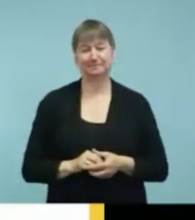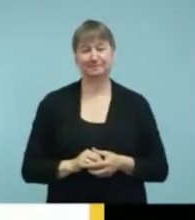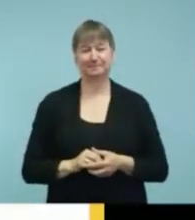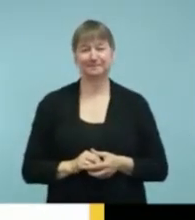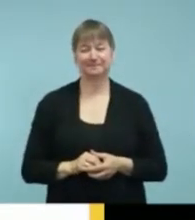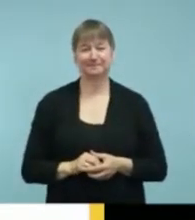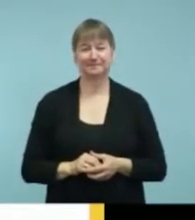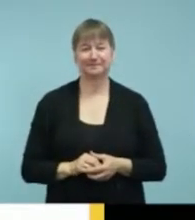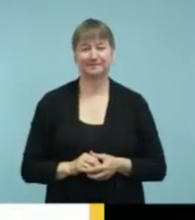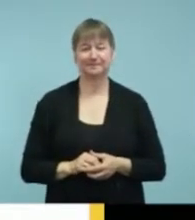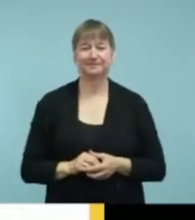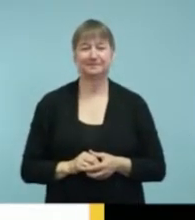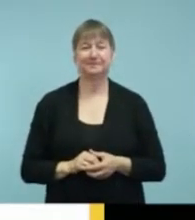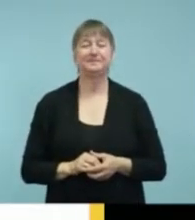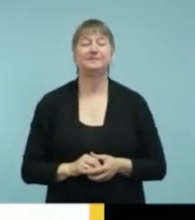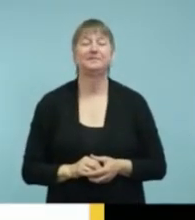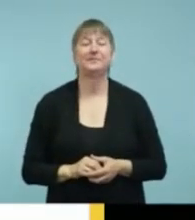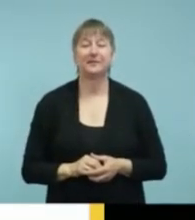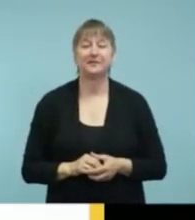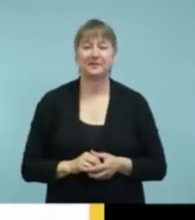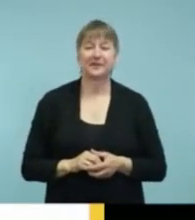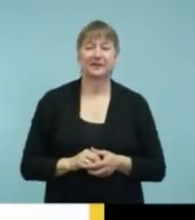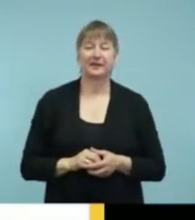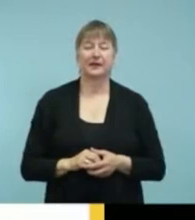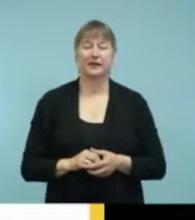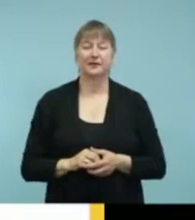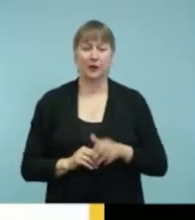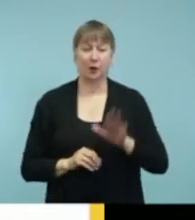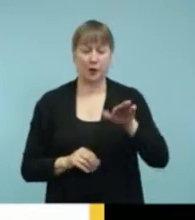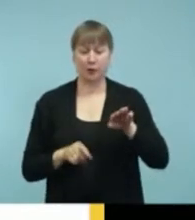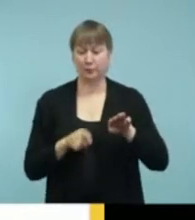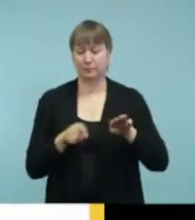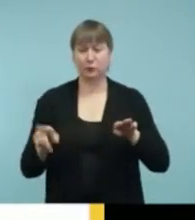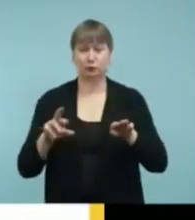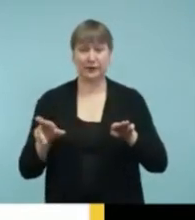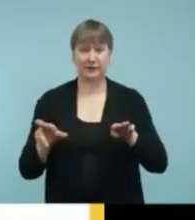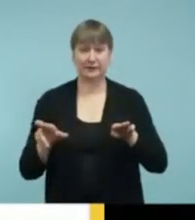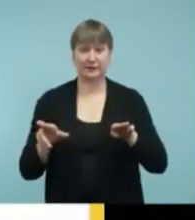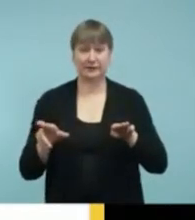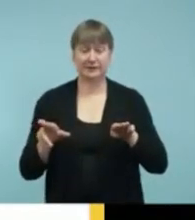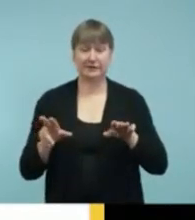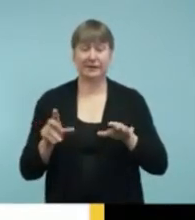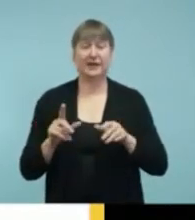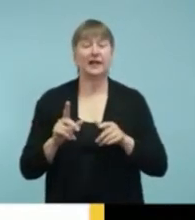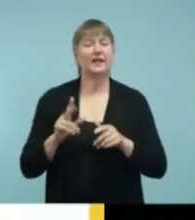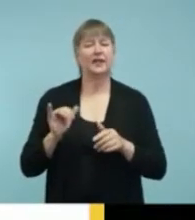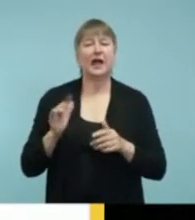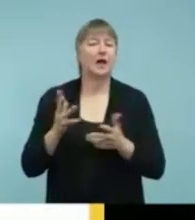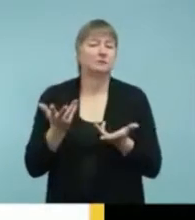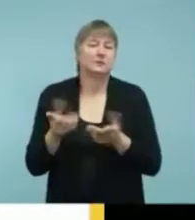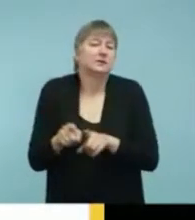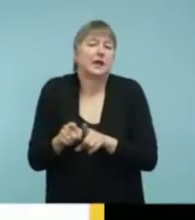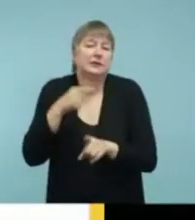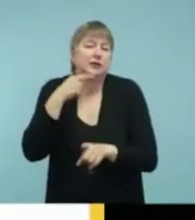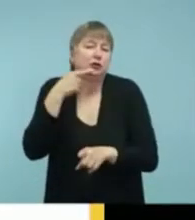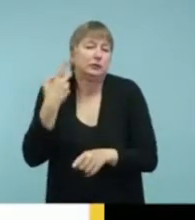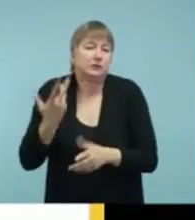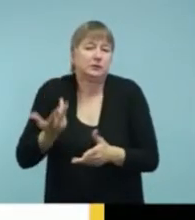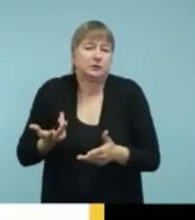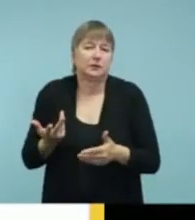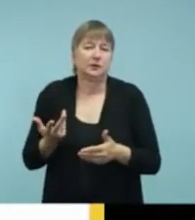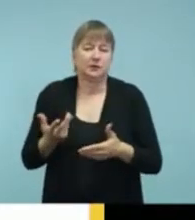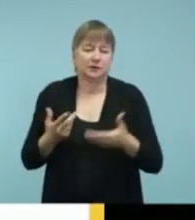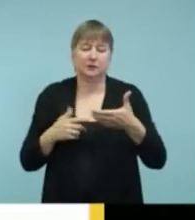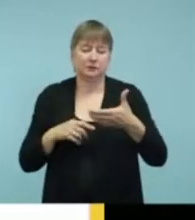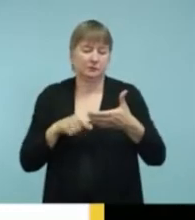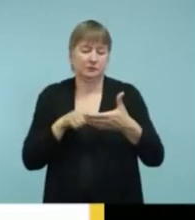Bottom right is just, you know, stuff that we're seeing for hearing people as well. This is the ring doorbell. I have many,